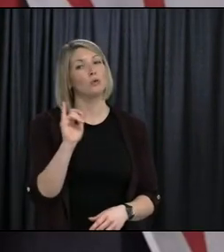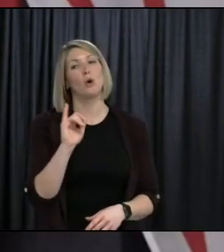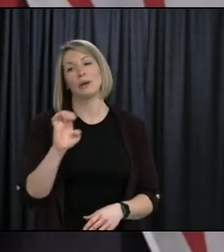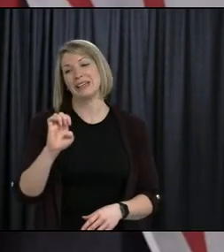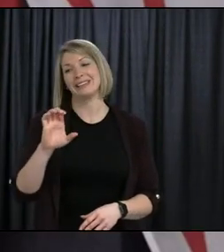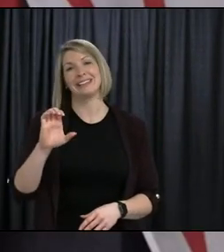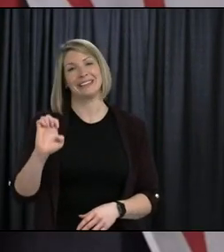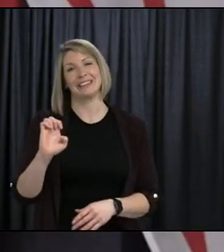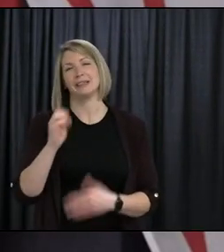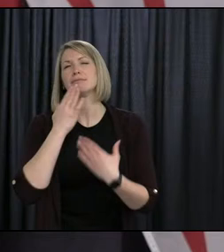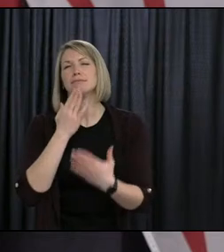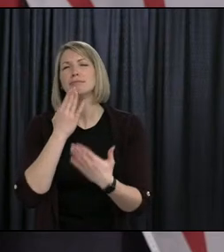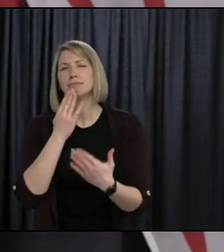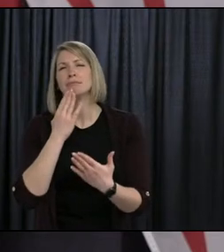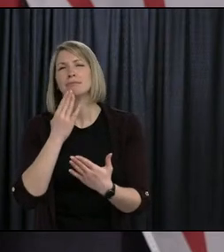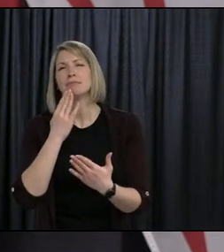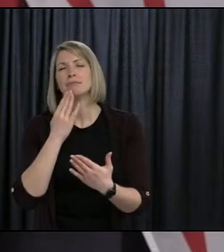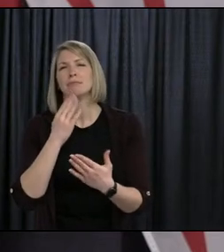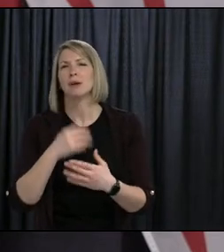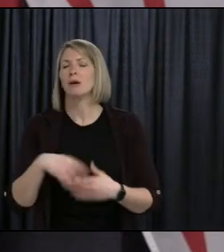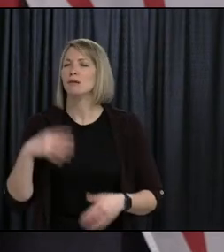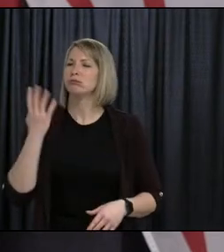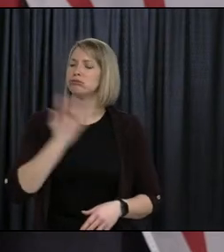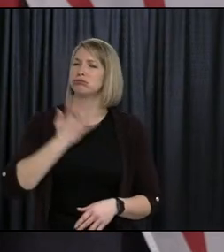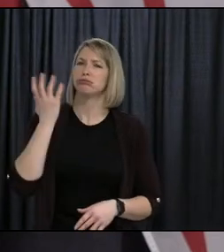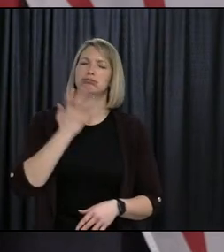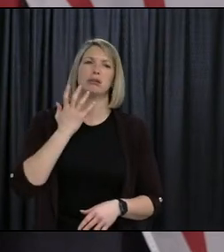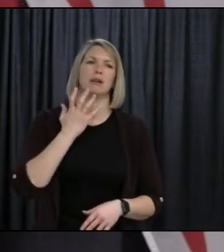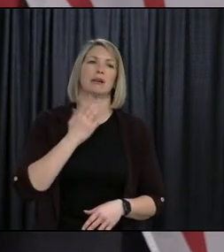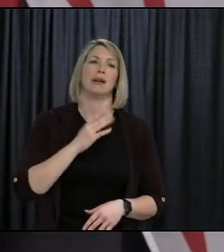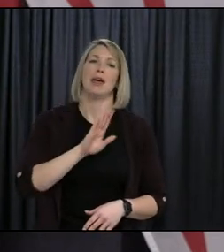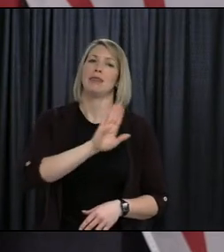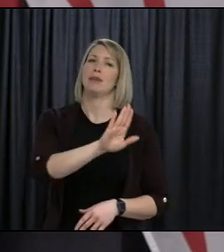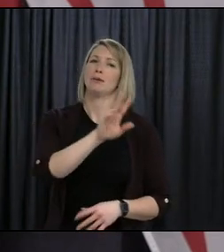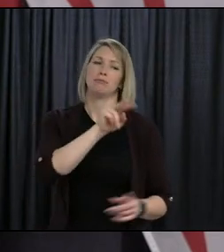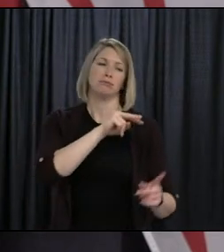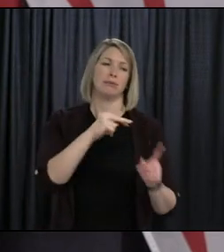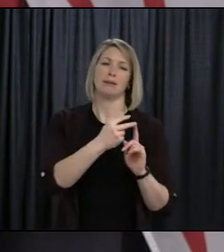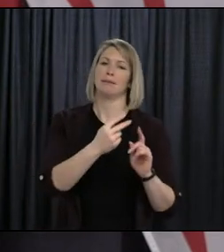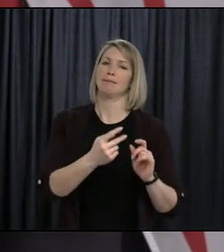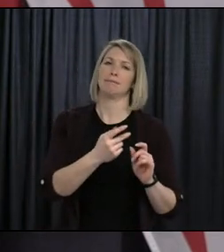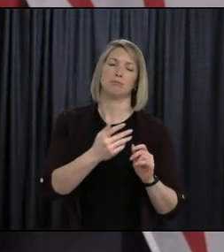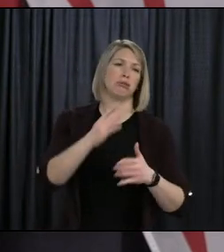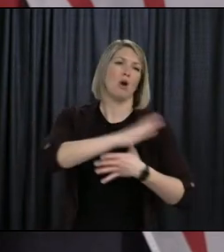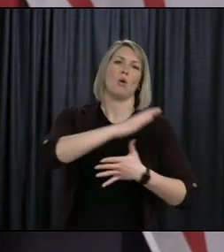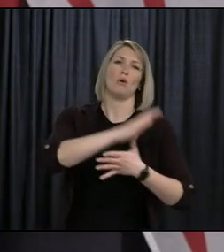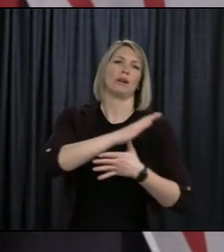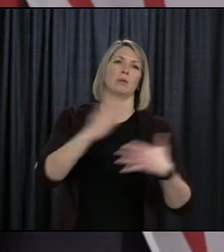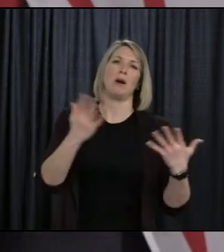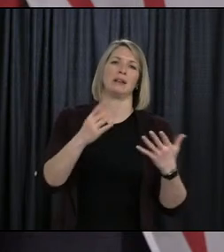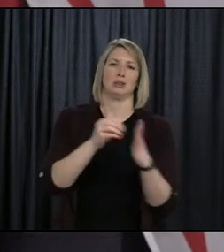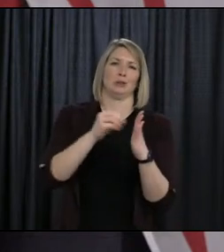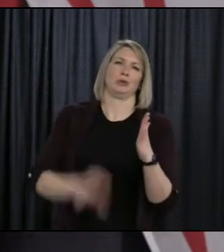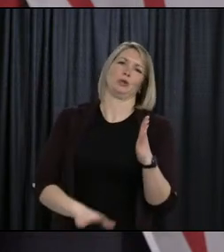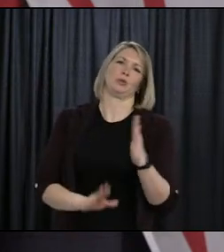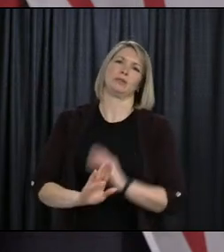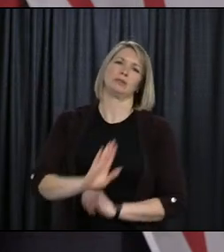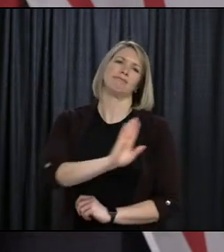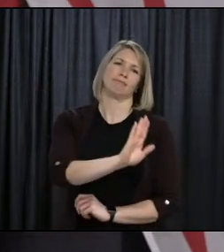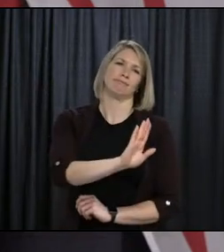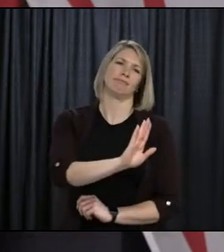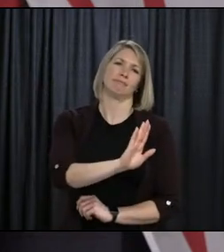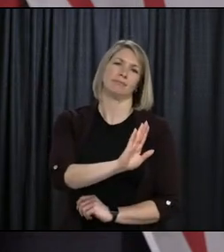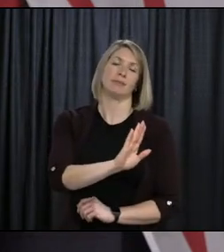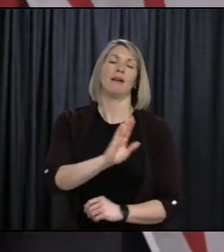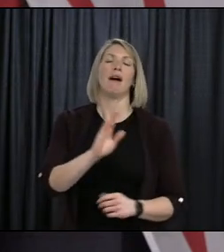system for putting our students first. And I understand that this is